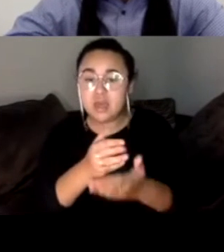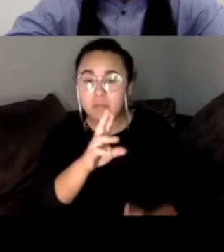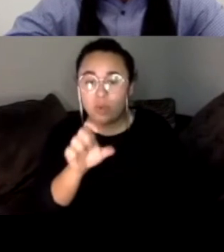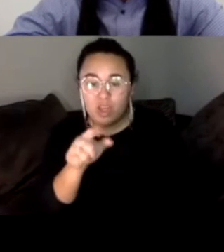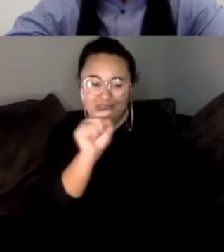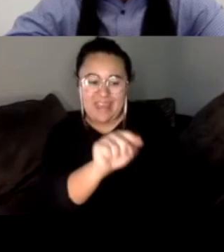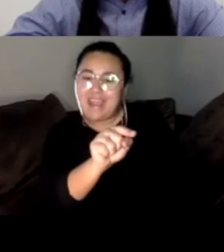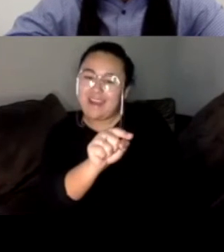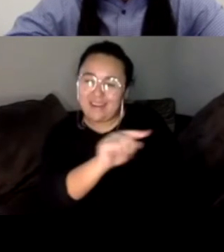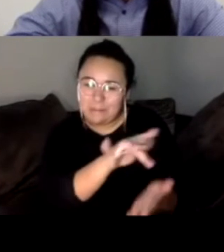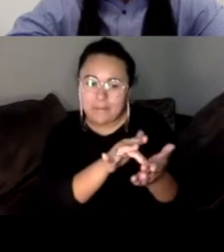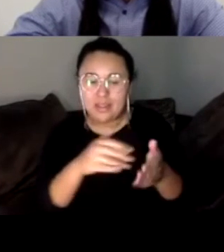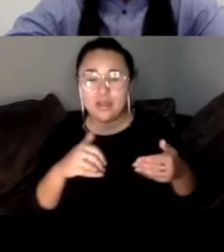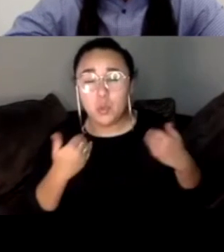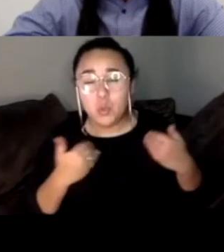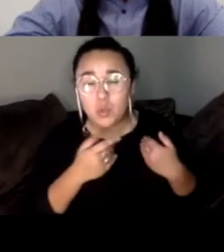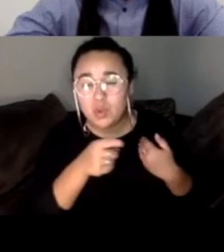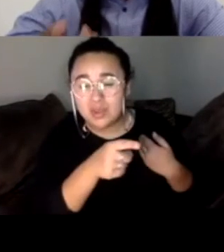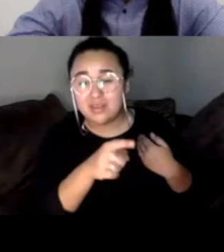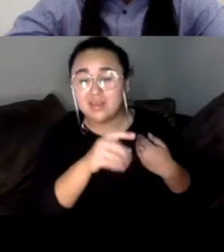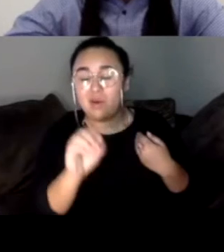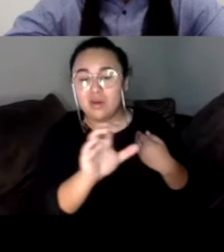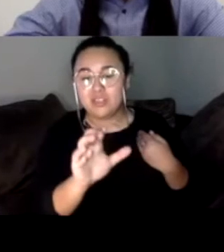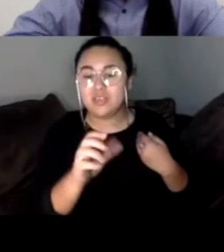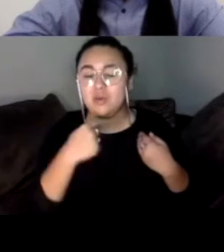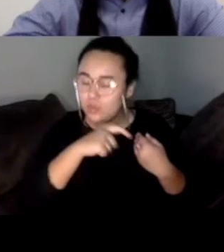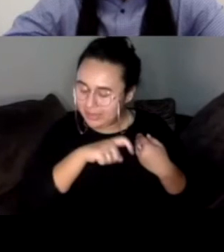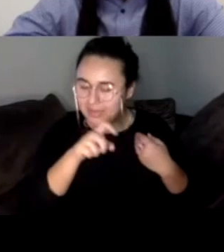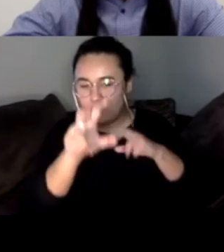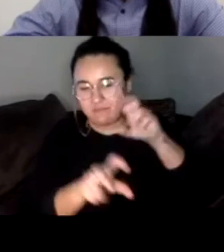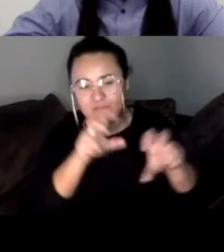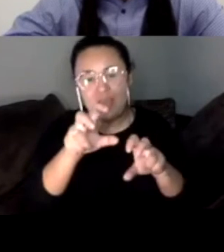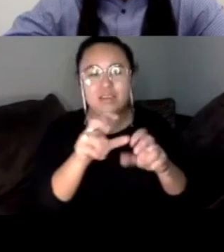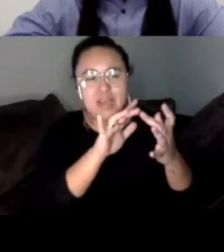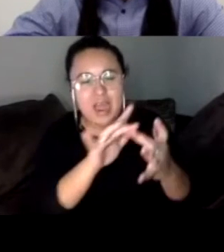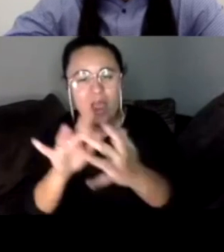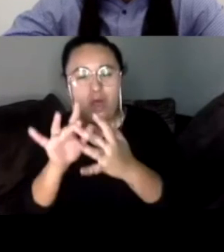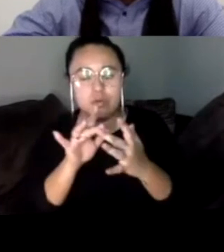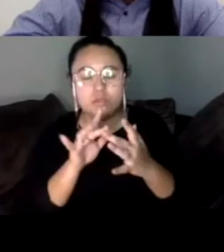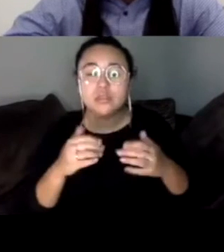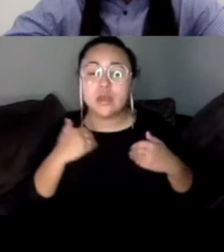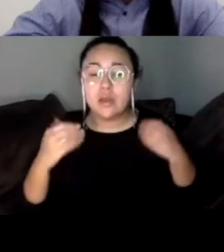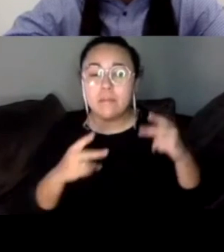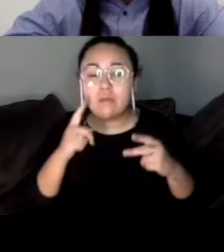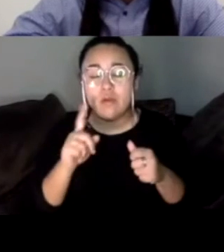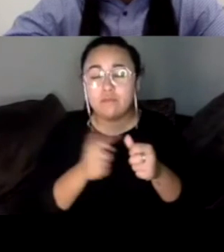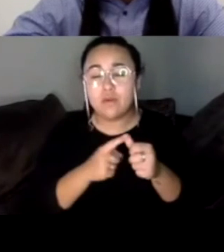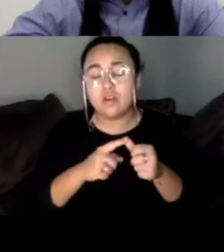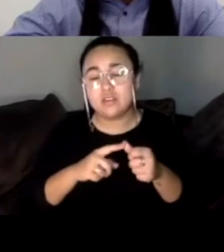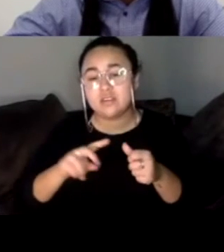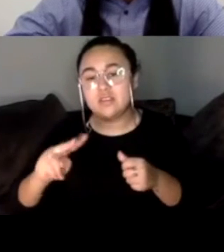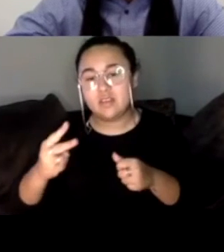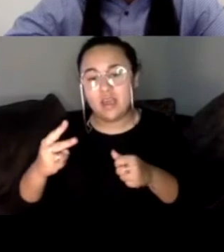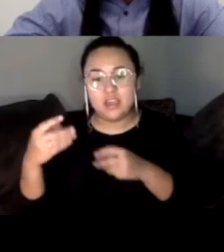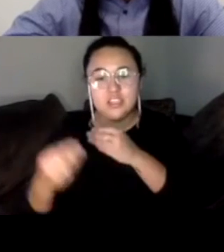need to invest like an outreach for, you know, like for young people, uh, for, uh, first, second generation, like, um,